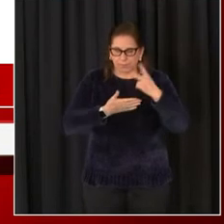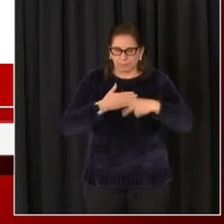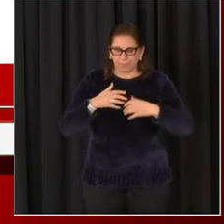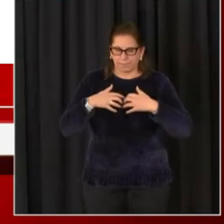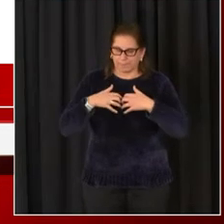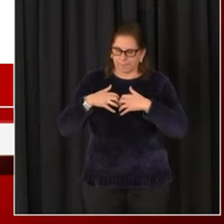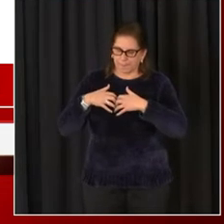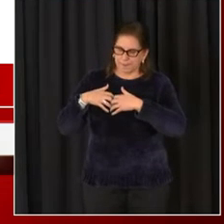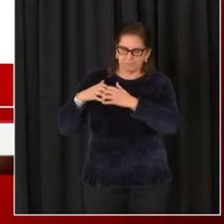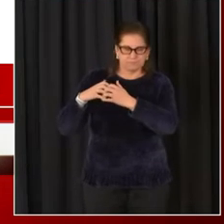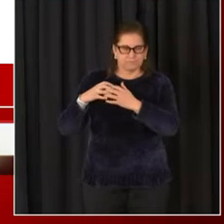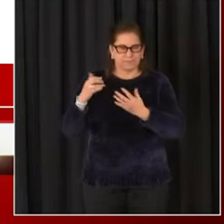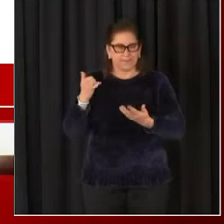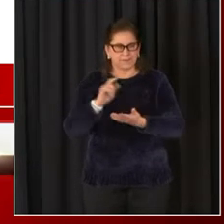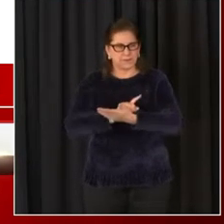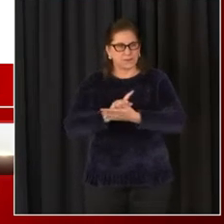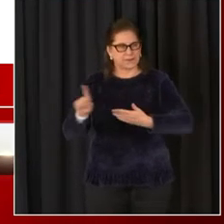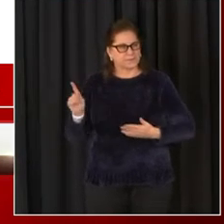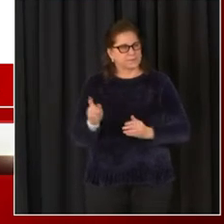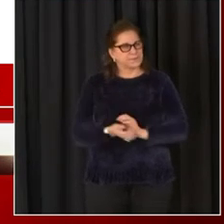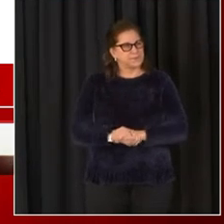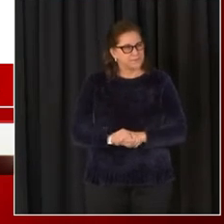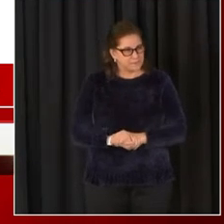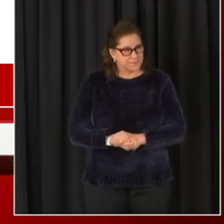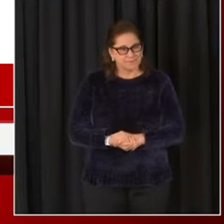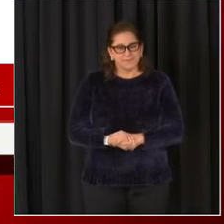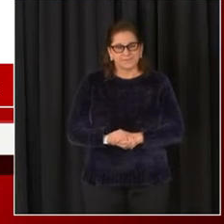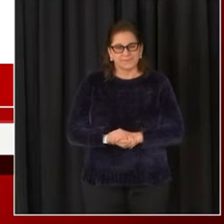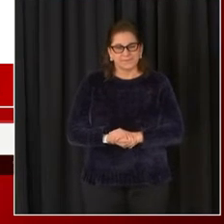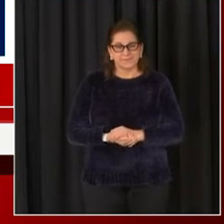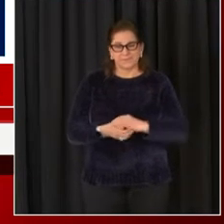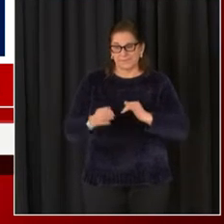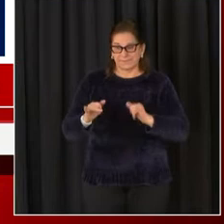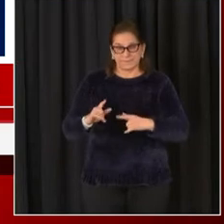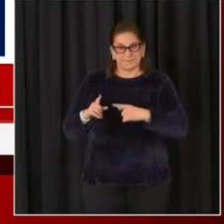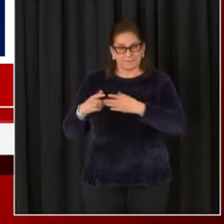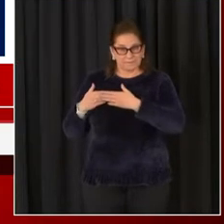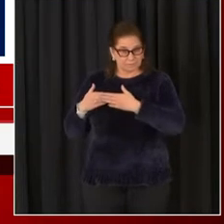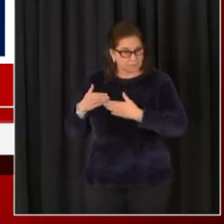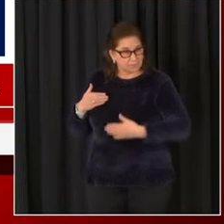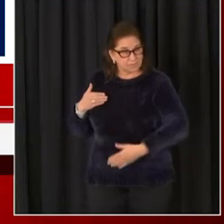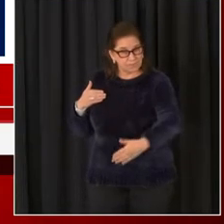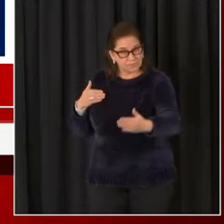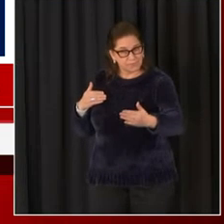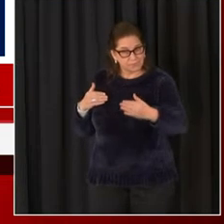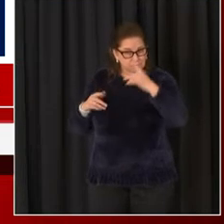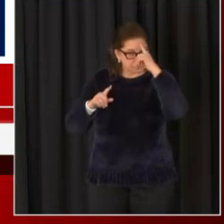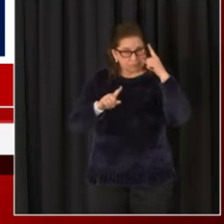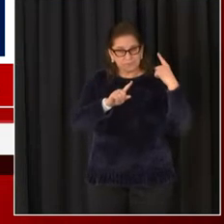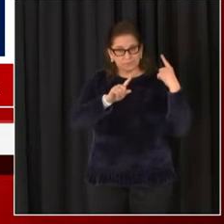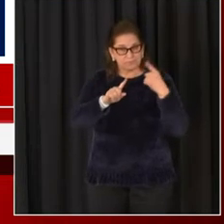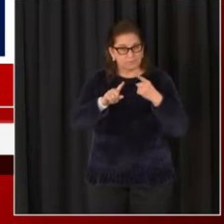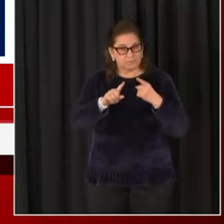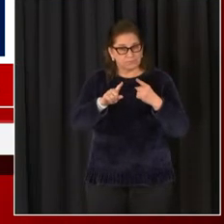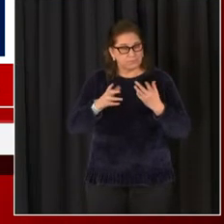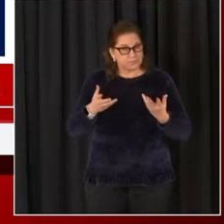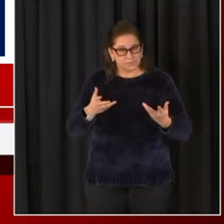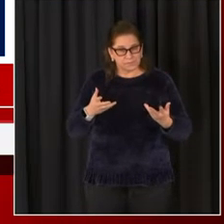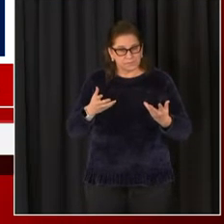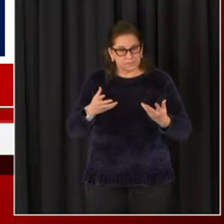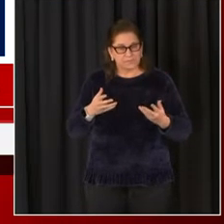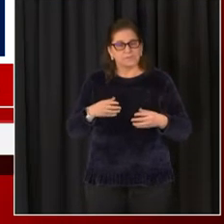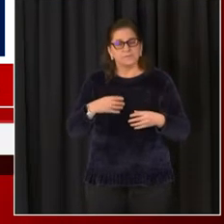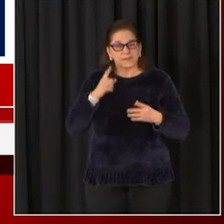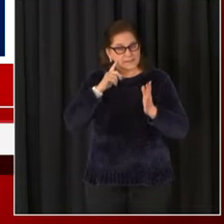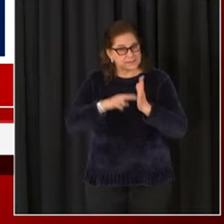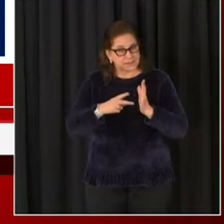this week. Going forward, we intend to release appointments